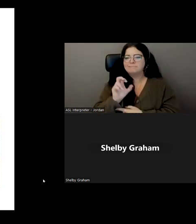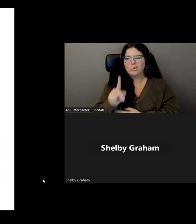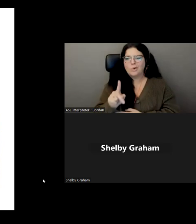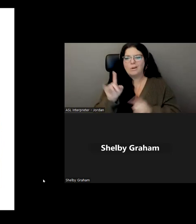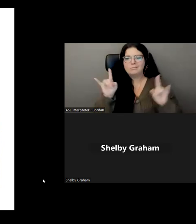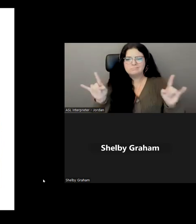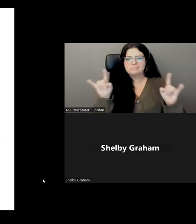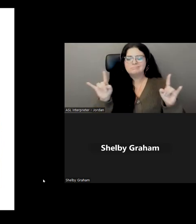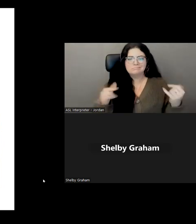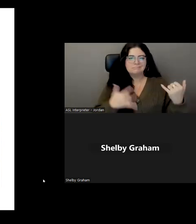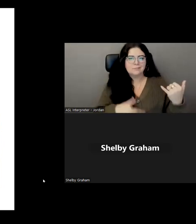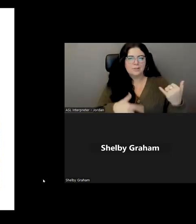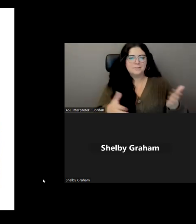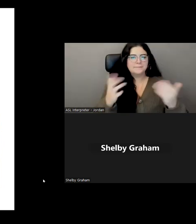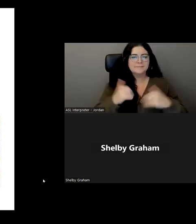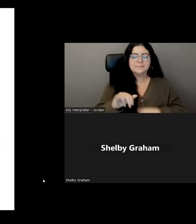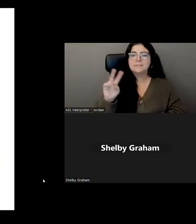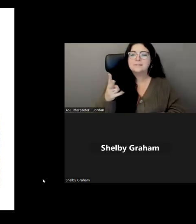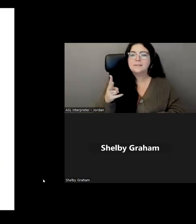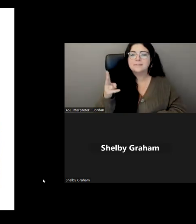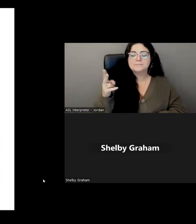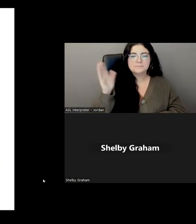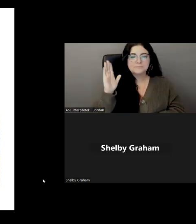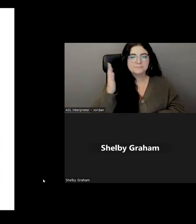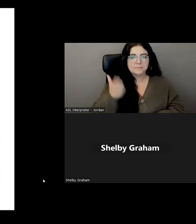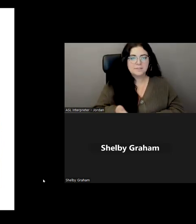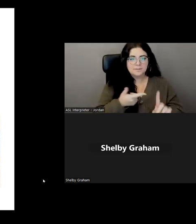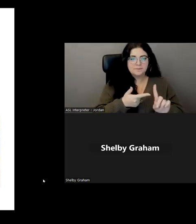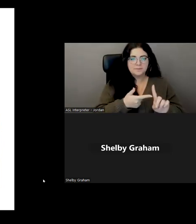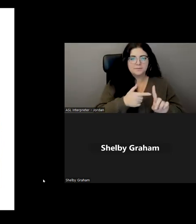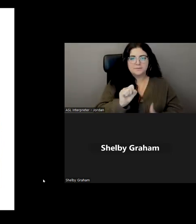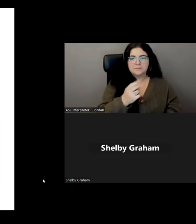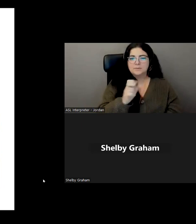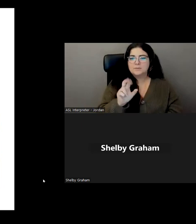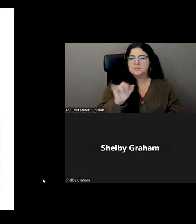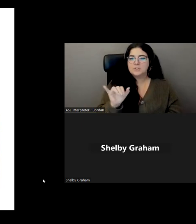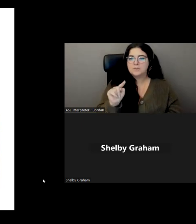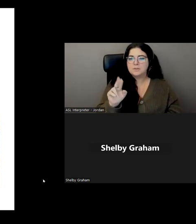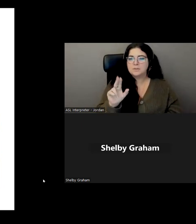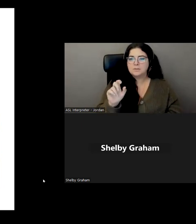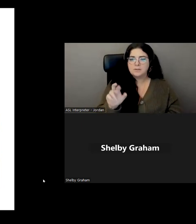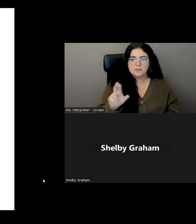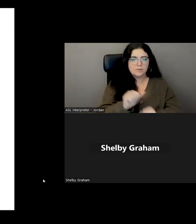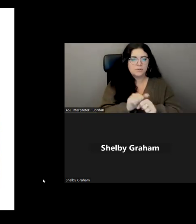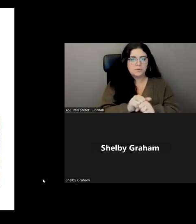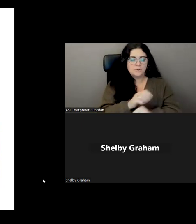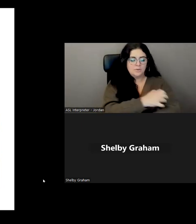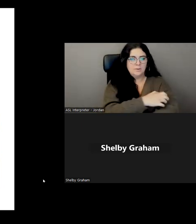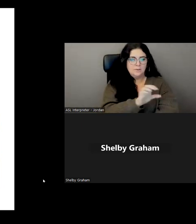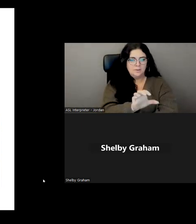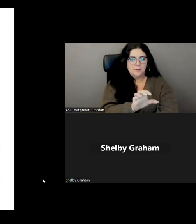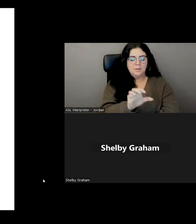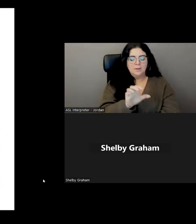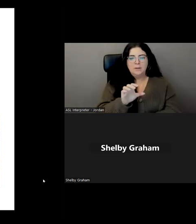And our second presenter is Sherry Tucker, who's with Empower, and she's a member service